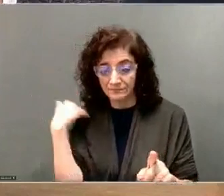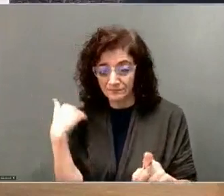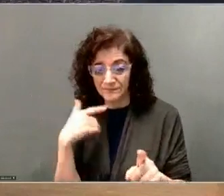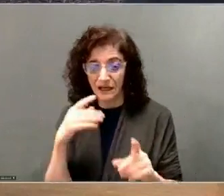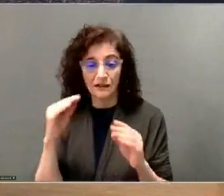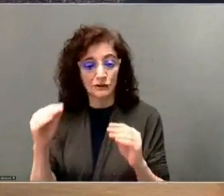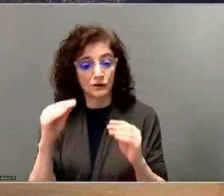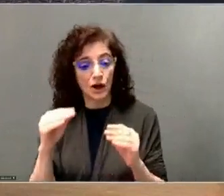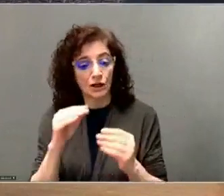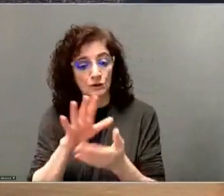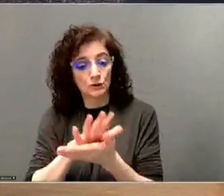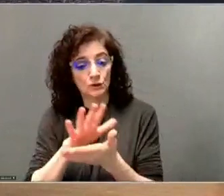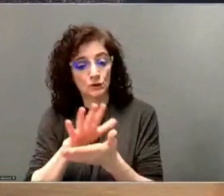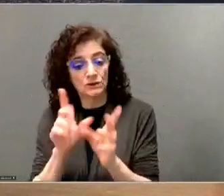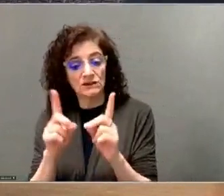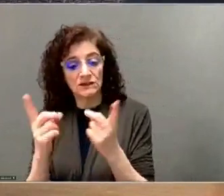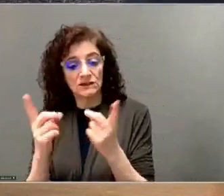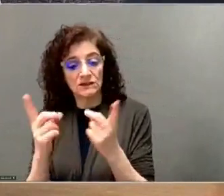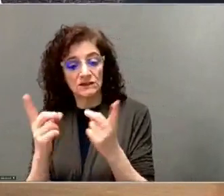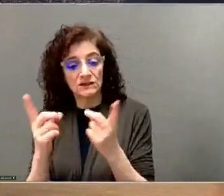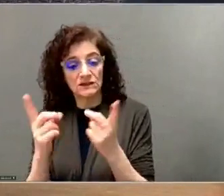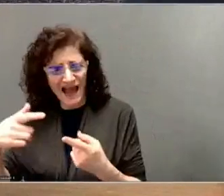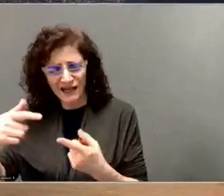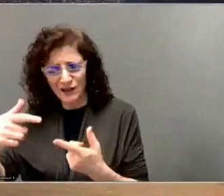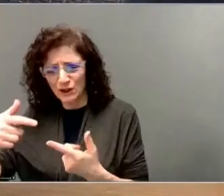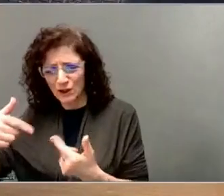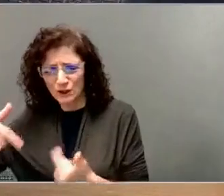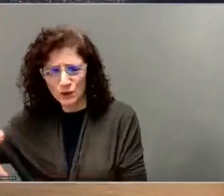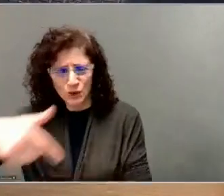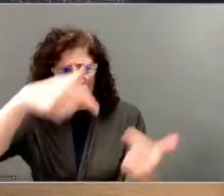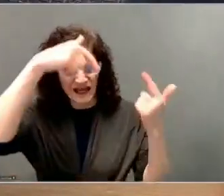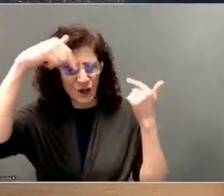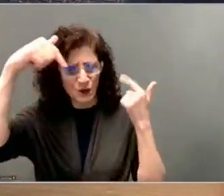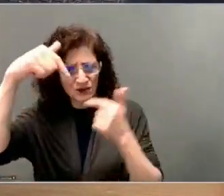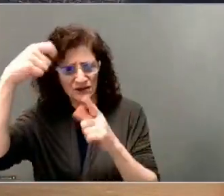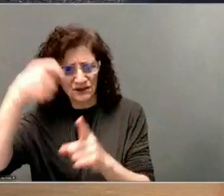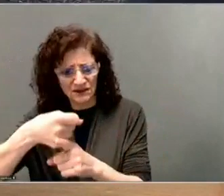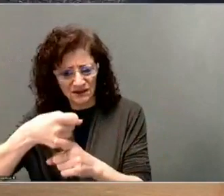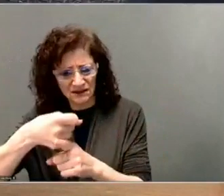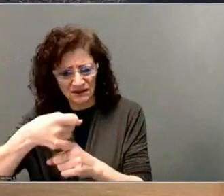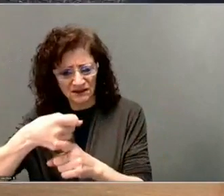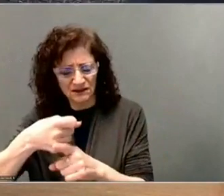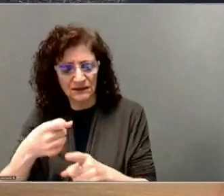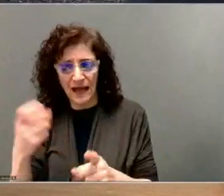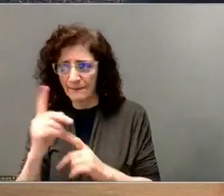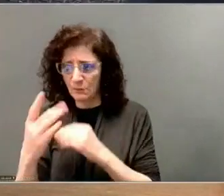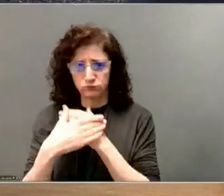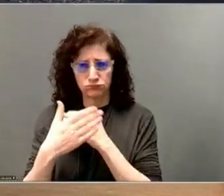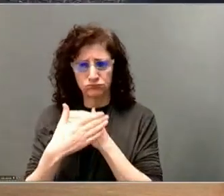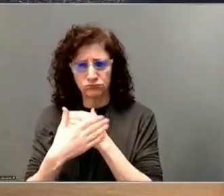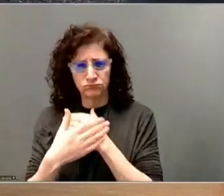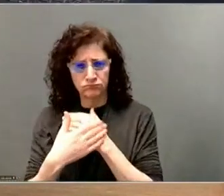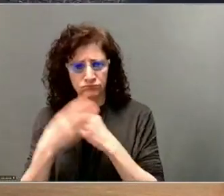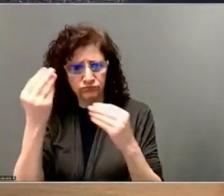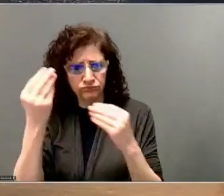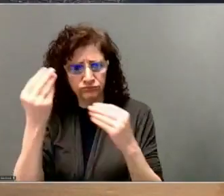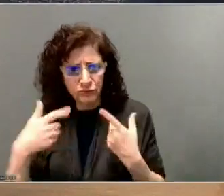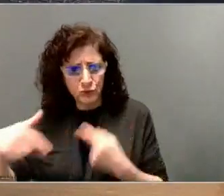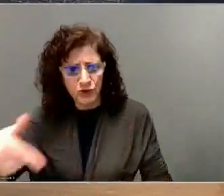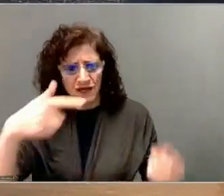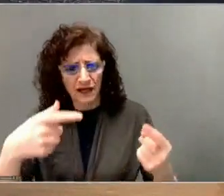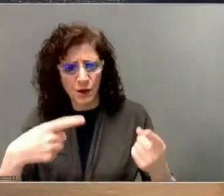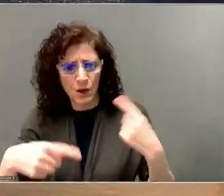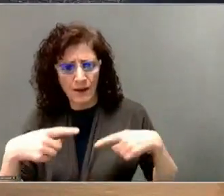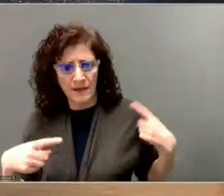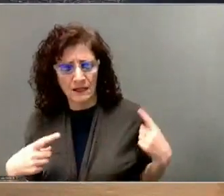where we had tornado alerts and the community